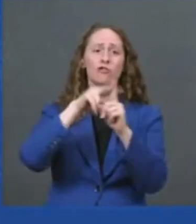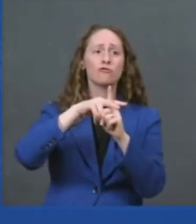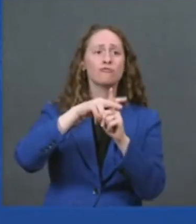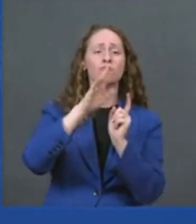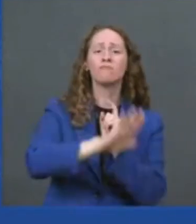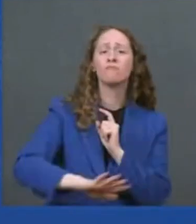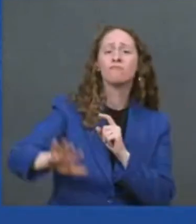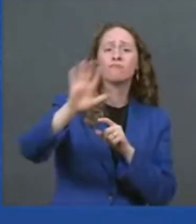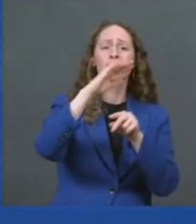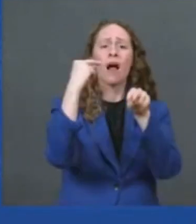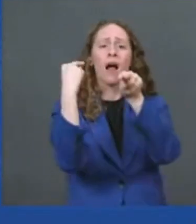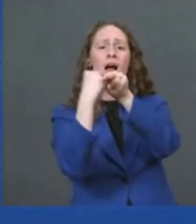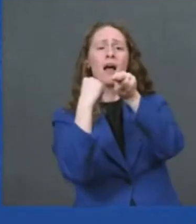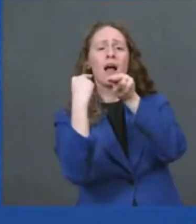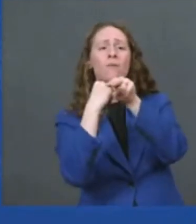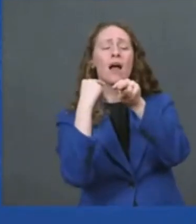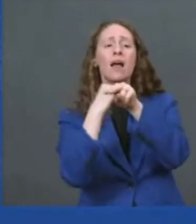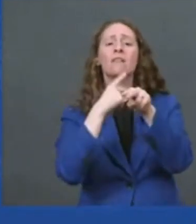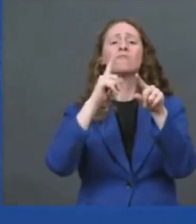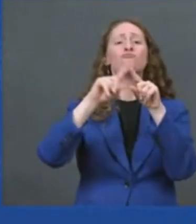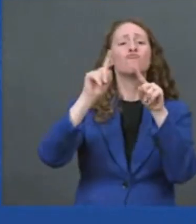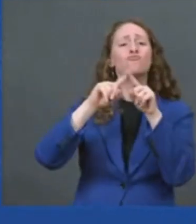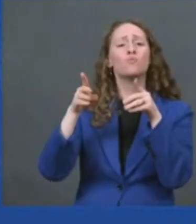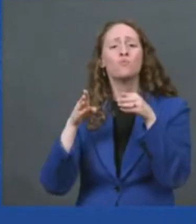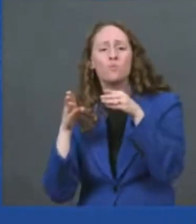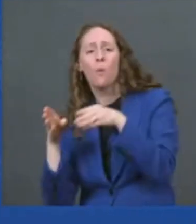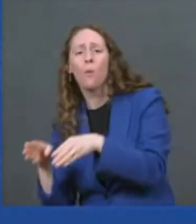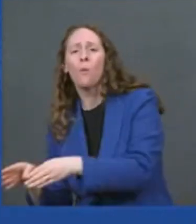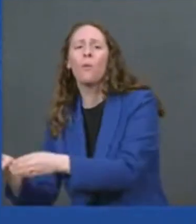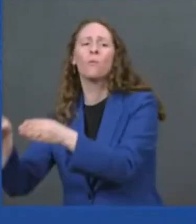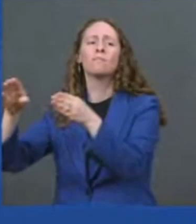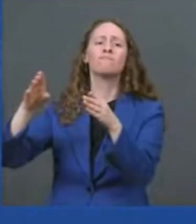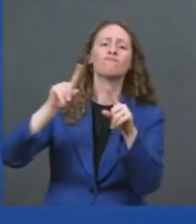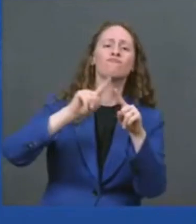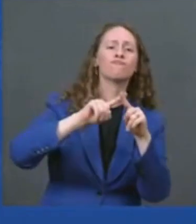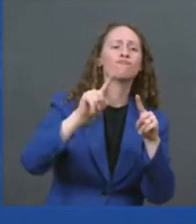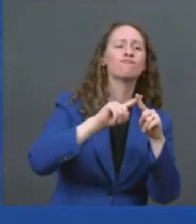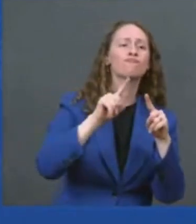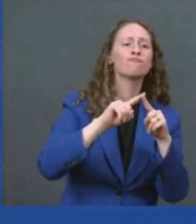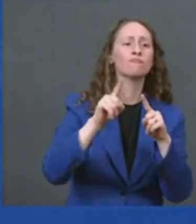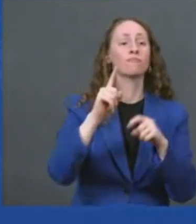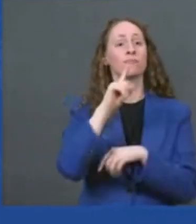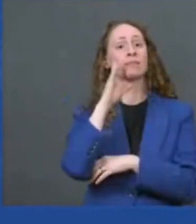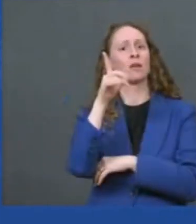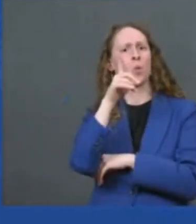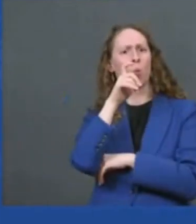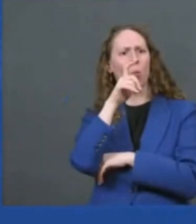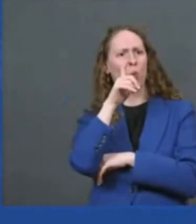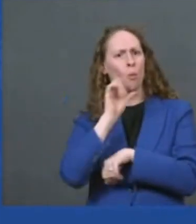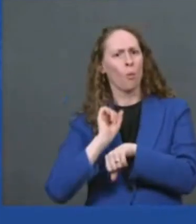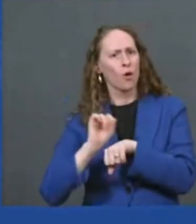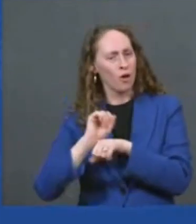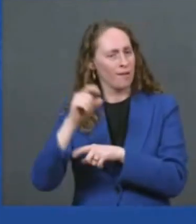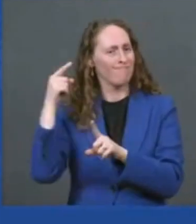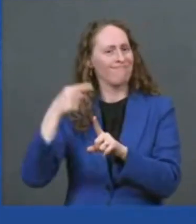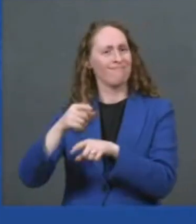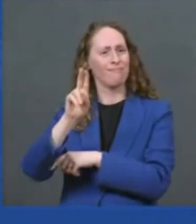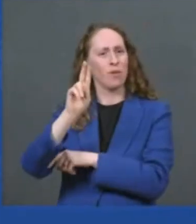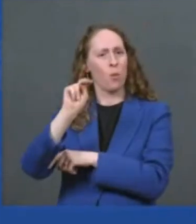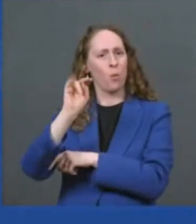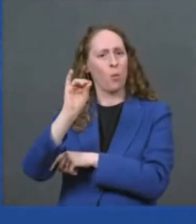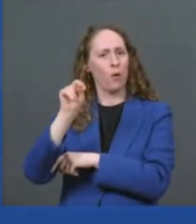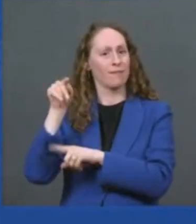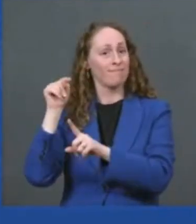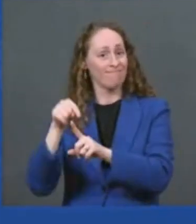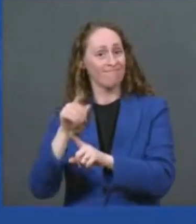country by union workers from the ibw and electric worker and the electrical workers union so the benefits are going to ripple to thousands